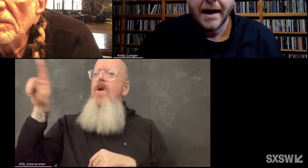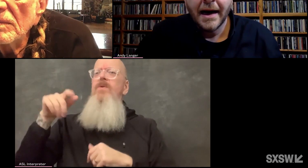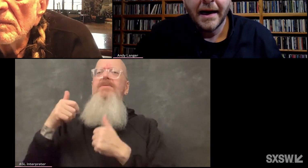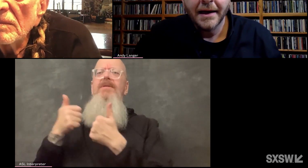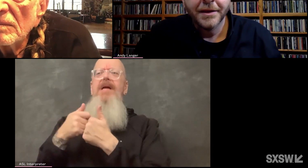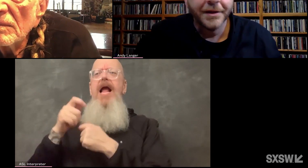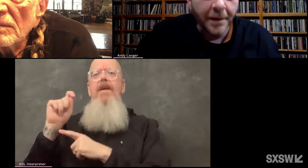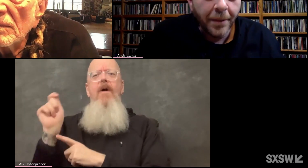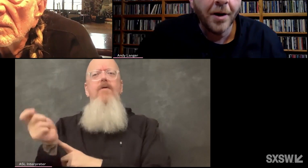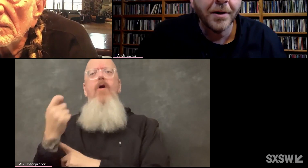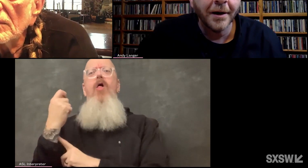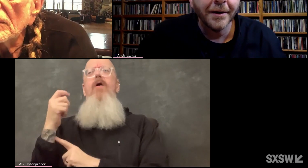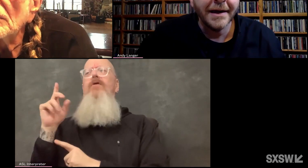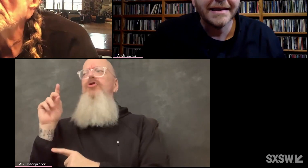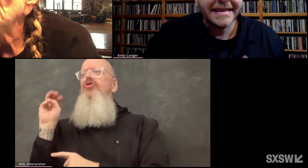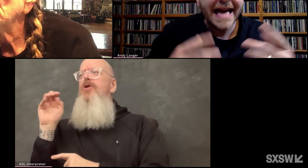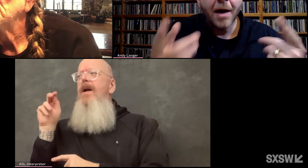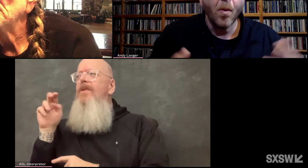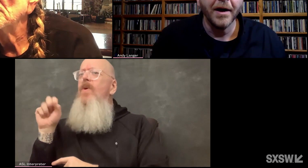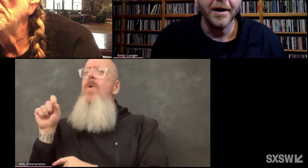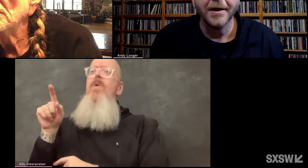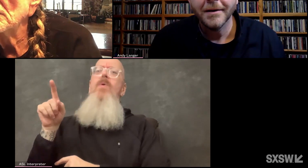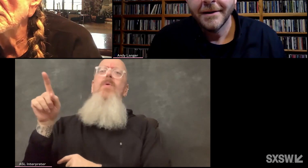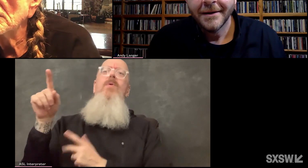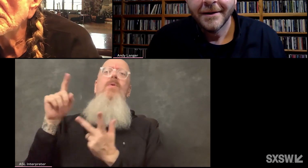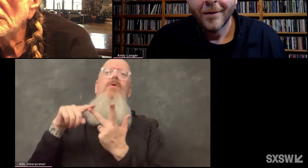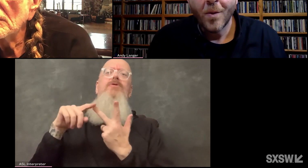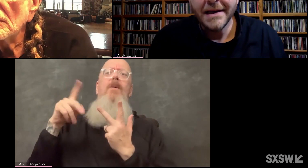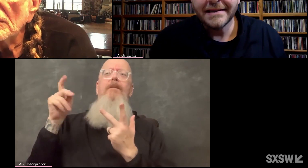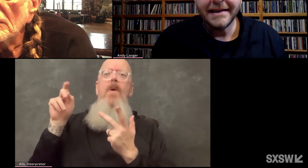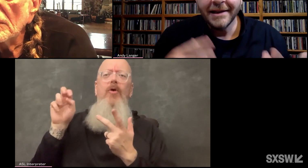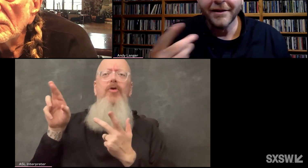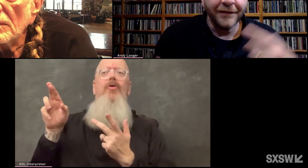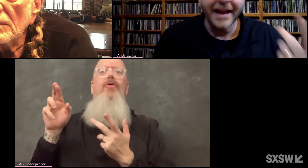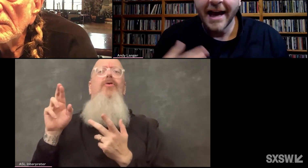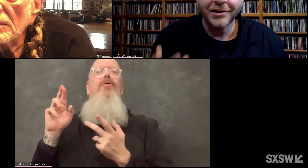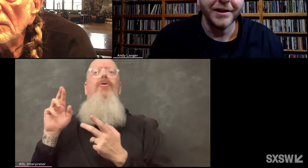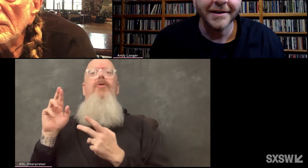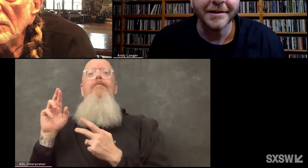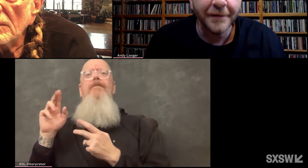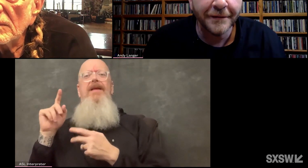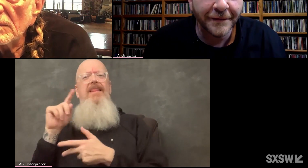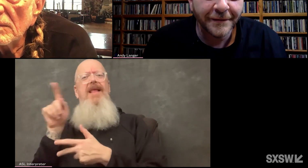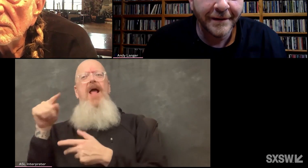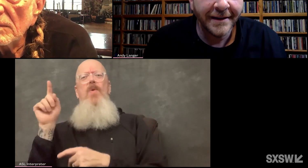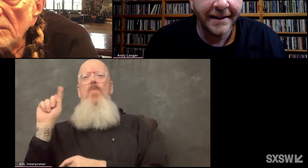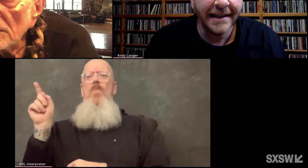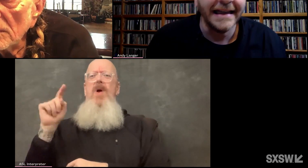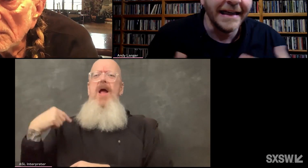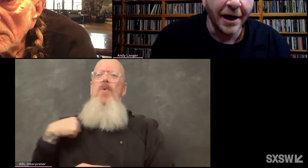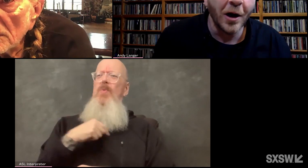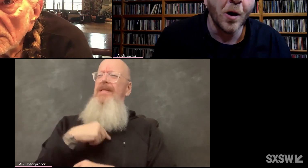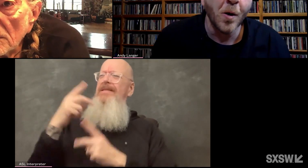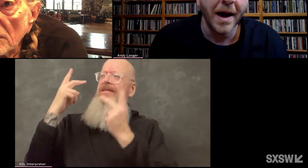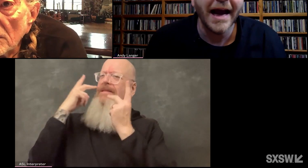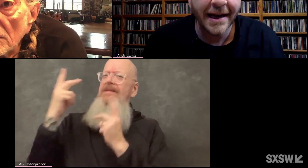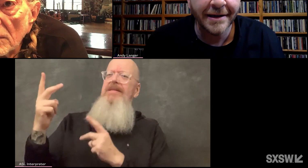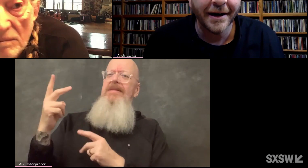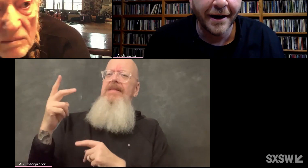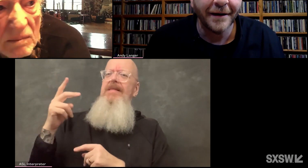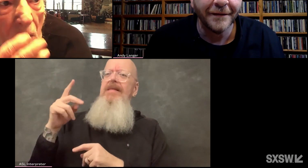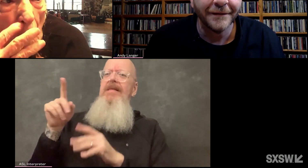the poker, is that where we see the flashes of ego